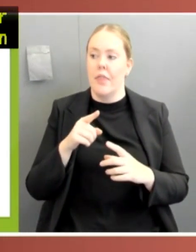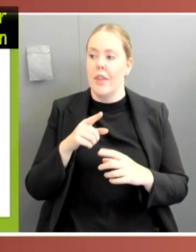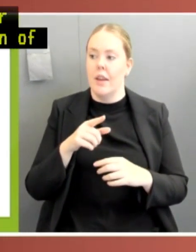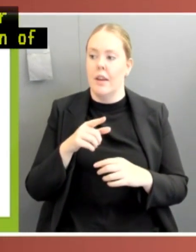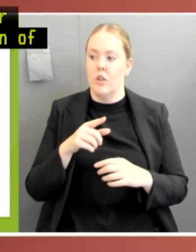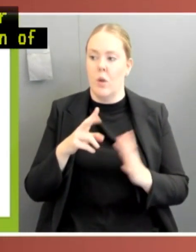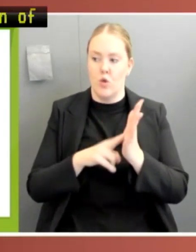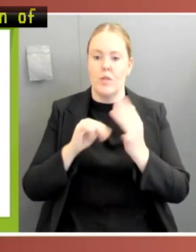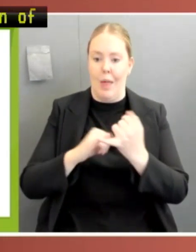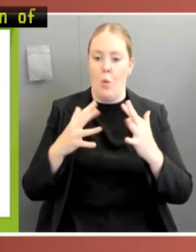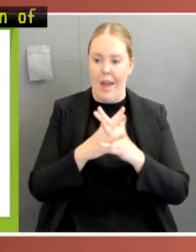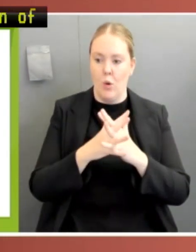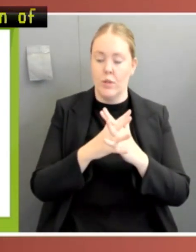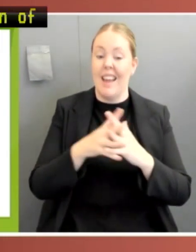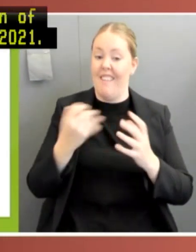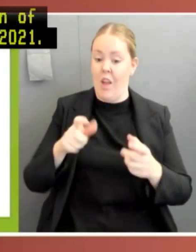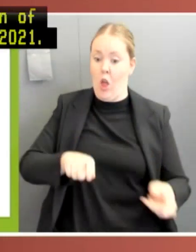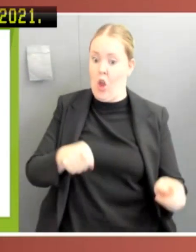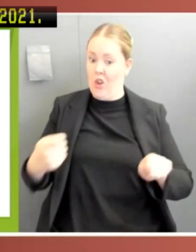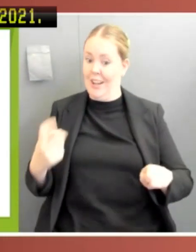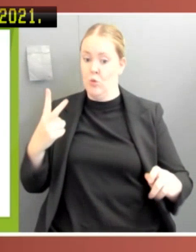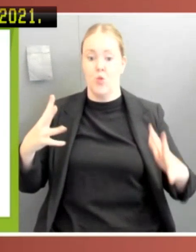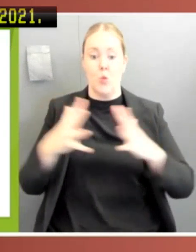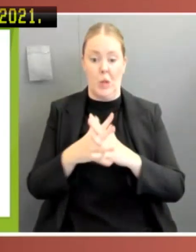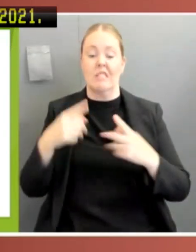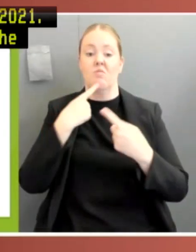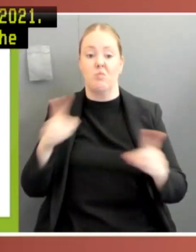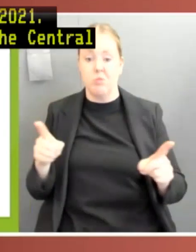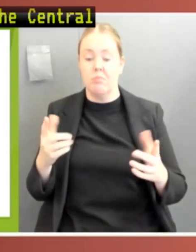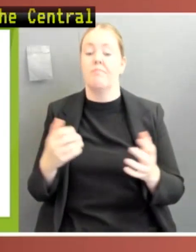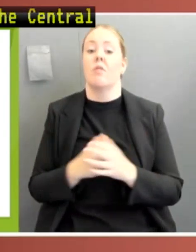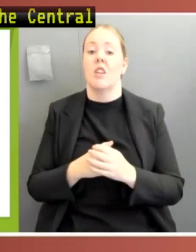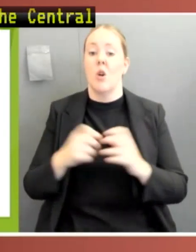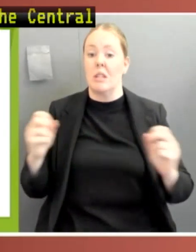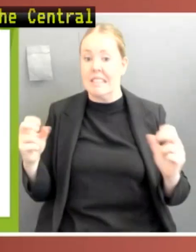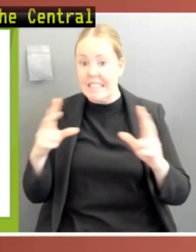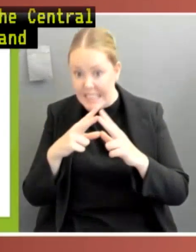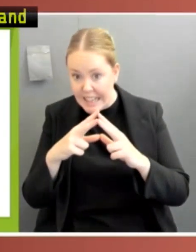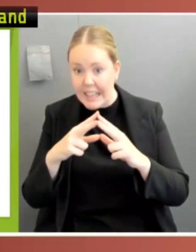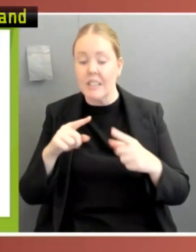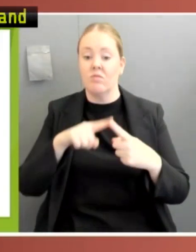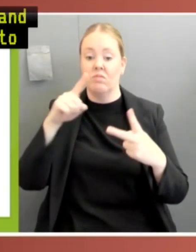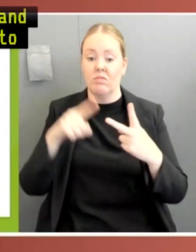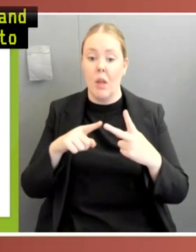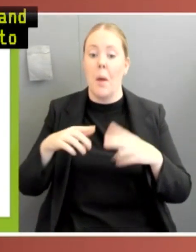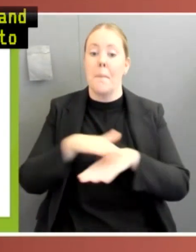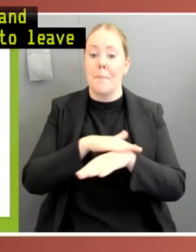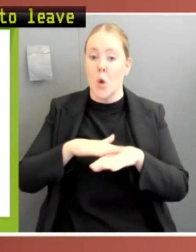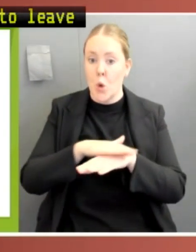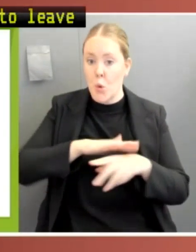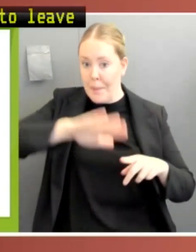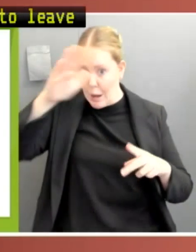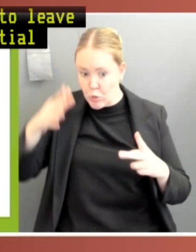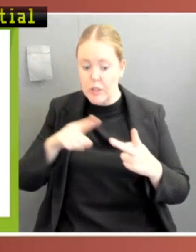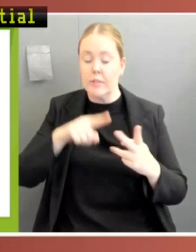People living in Sydney, the Central Coast, the Blue Mountains and Wollongong were permitted to leave their homes only for essential reasons. These included shopping for food,